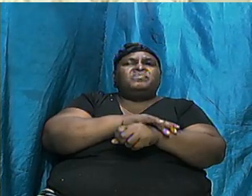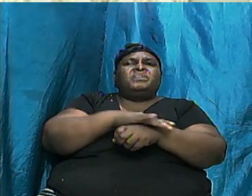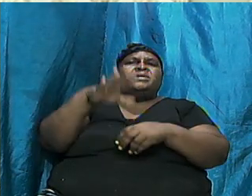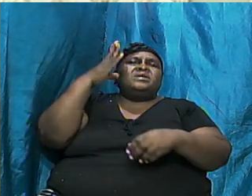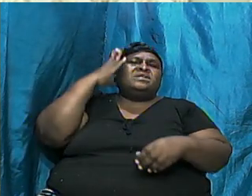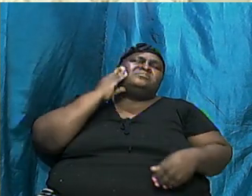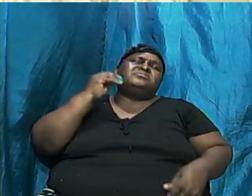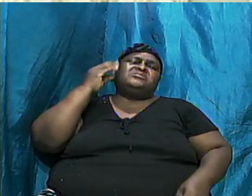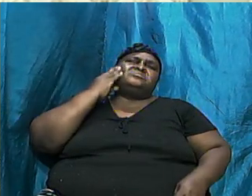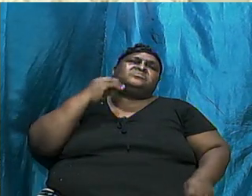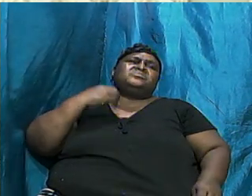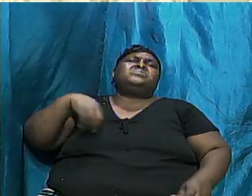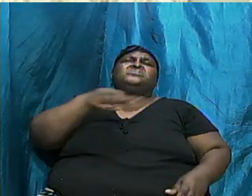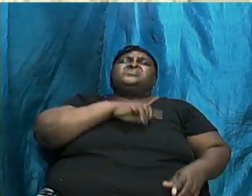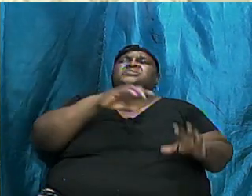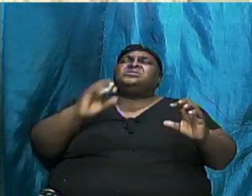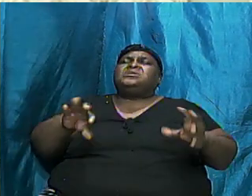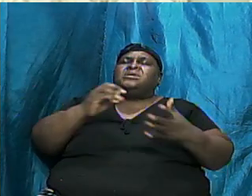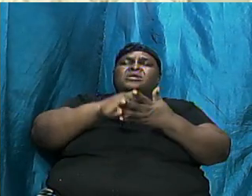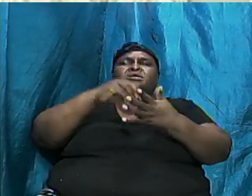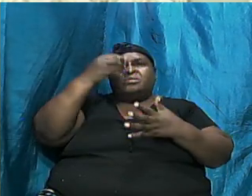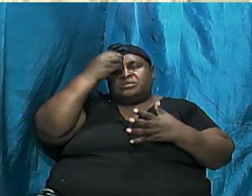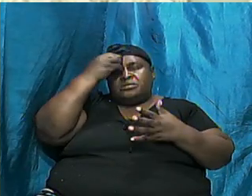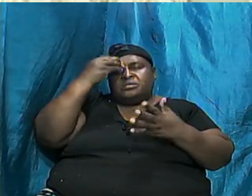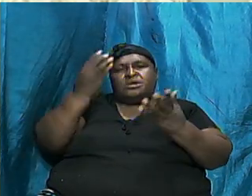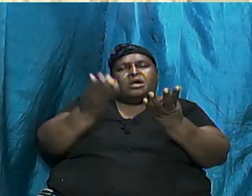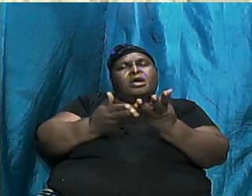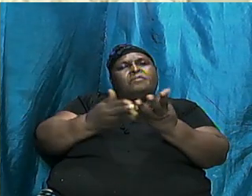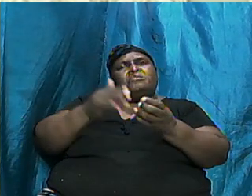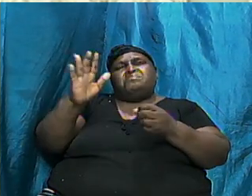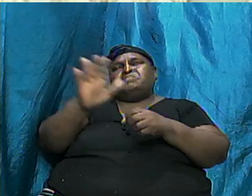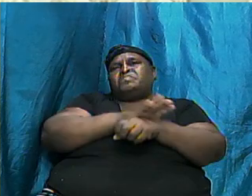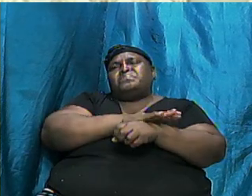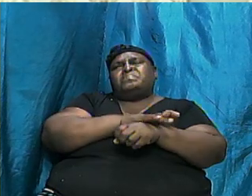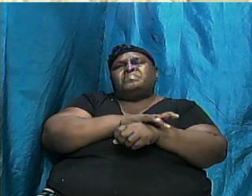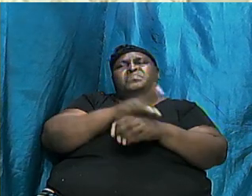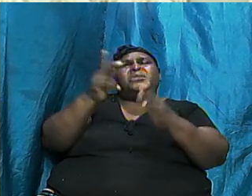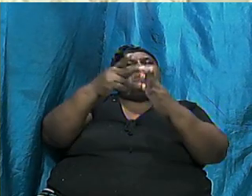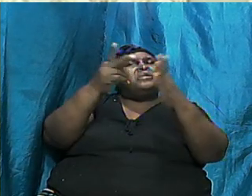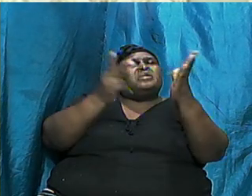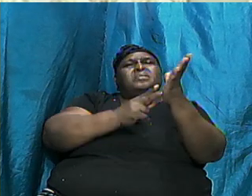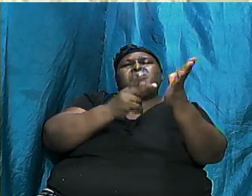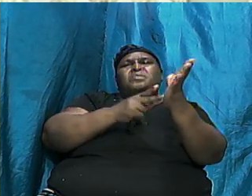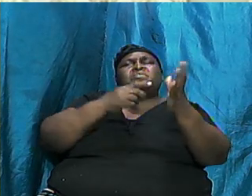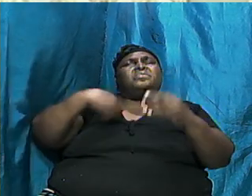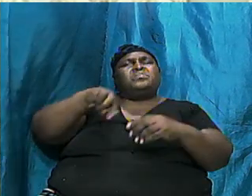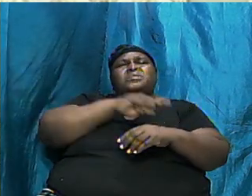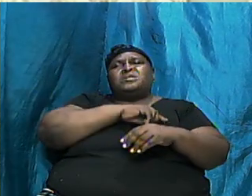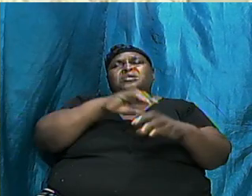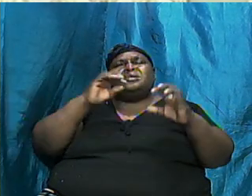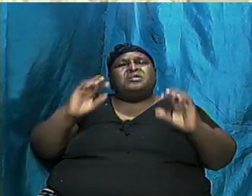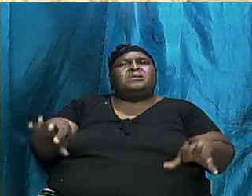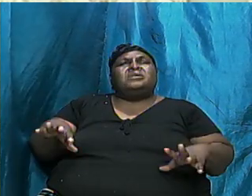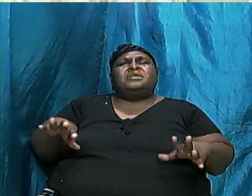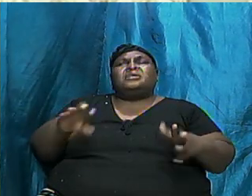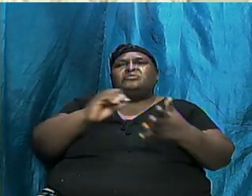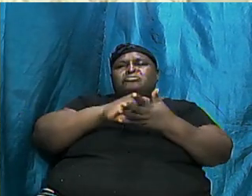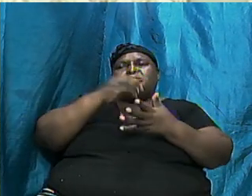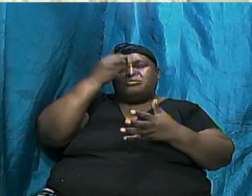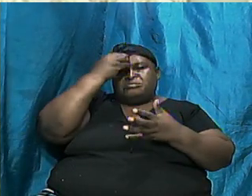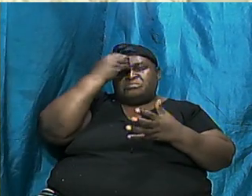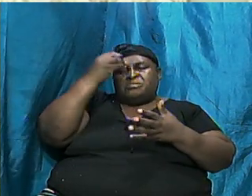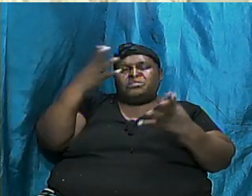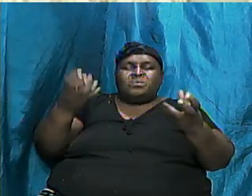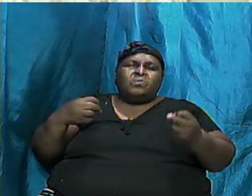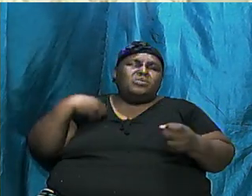Experiences That We Can Learn From It Is A Book Filled With Principles That We Can Apply And I Want As We Go